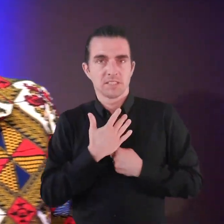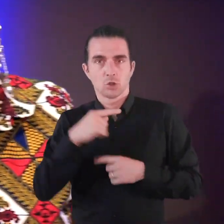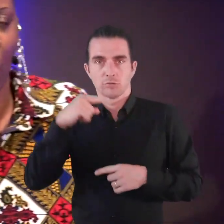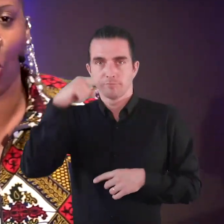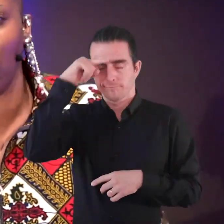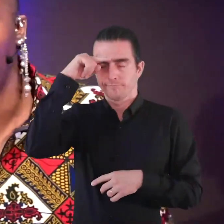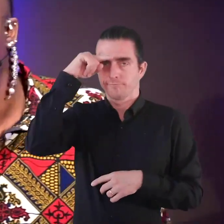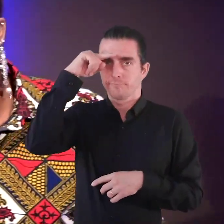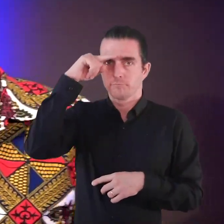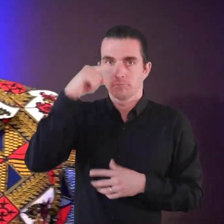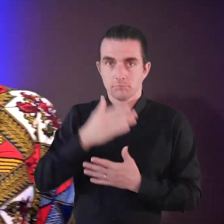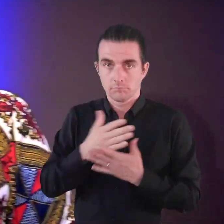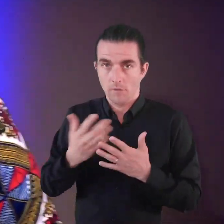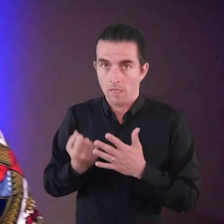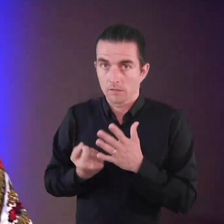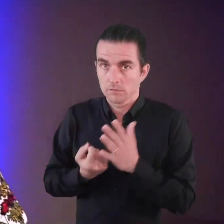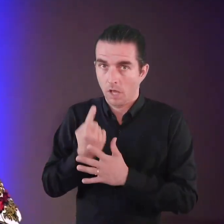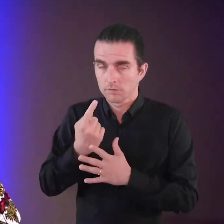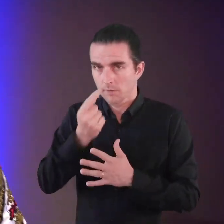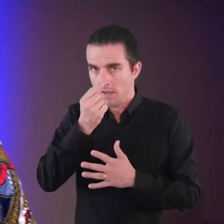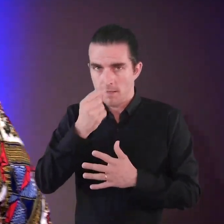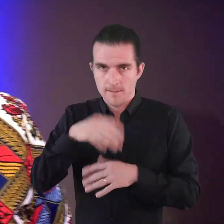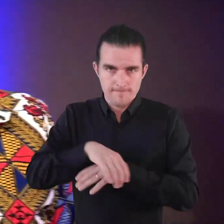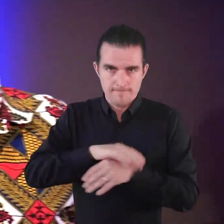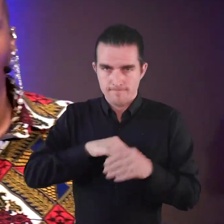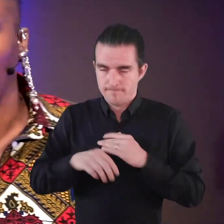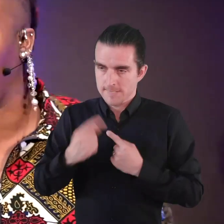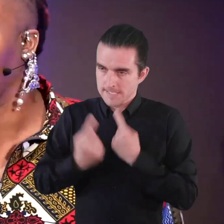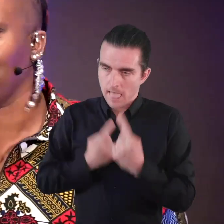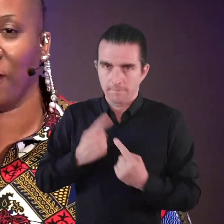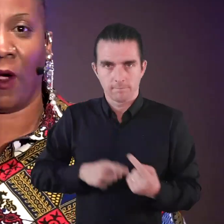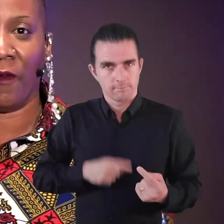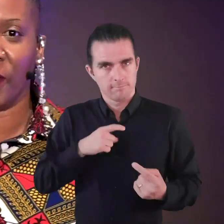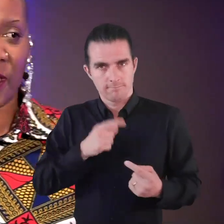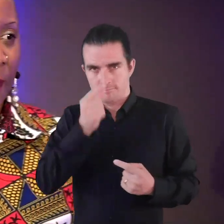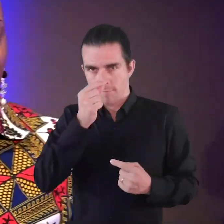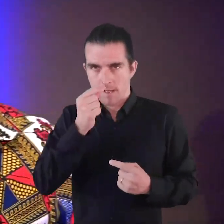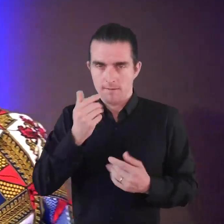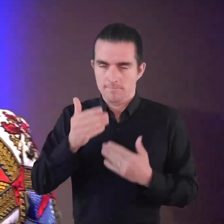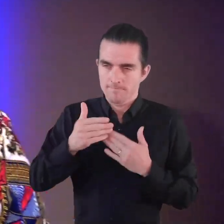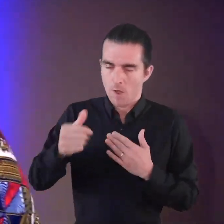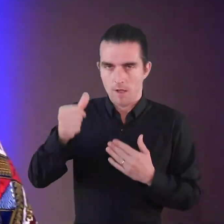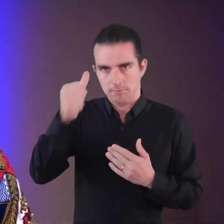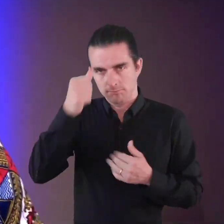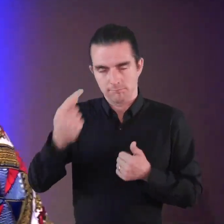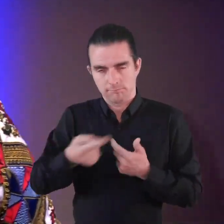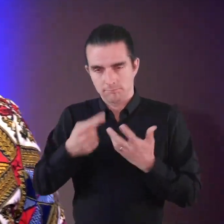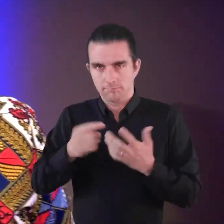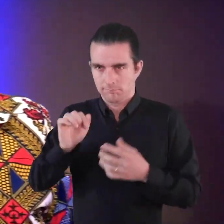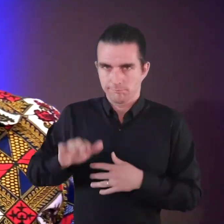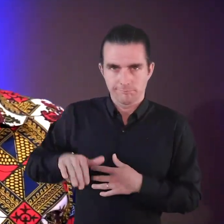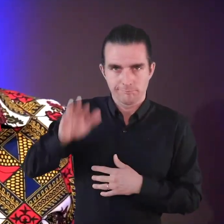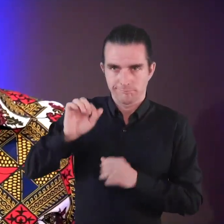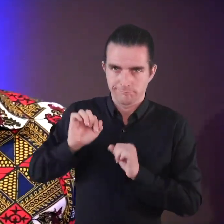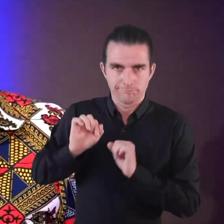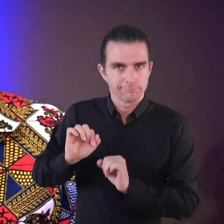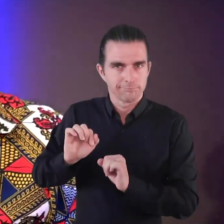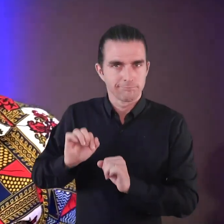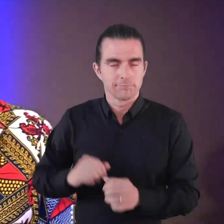discrimination? Will they have the chance of exhibiting the organic self-confidence that people from more privileged backgrounds do?